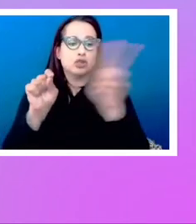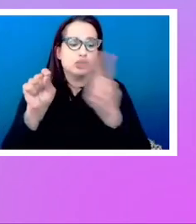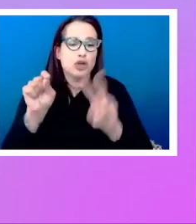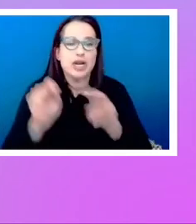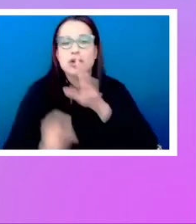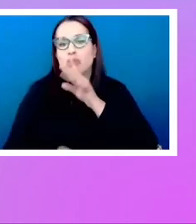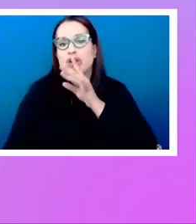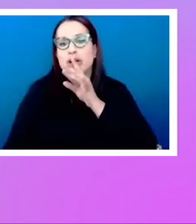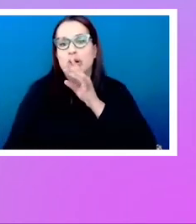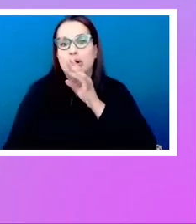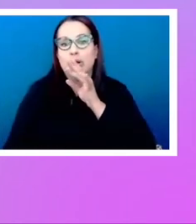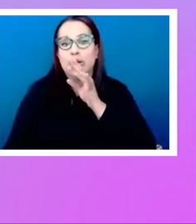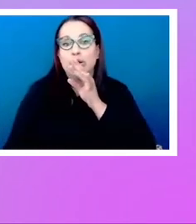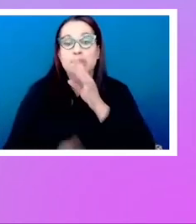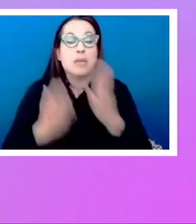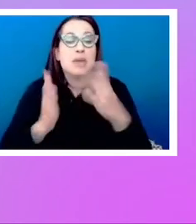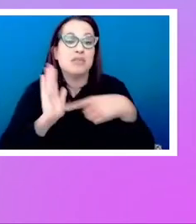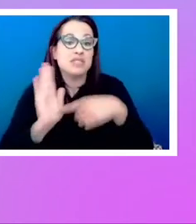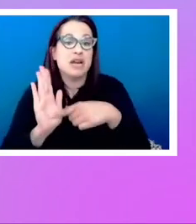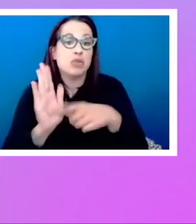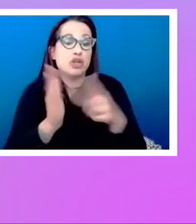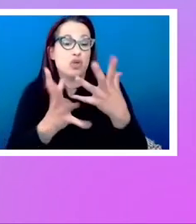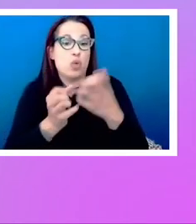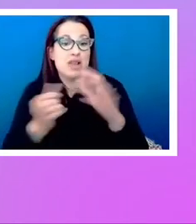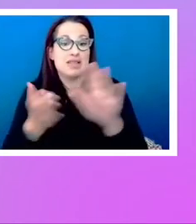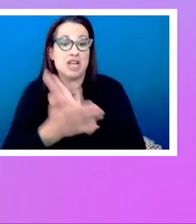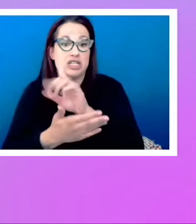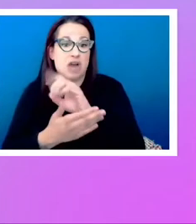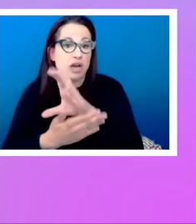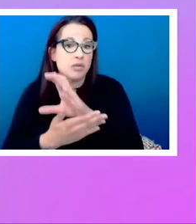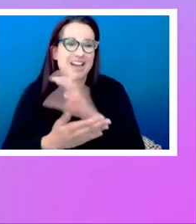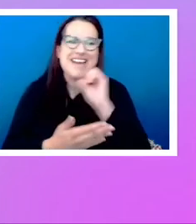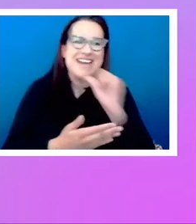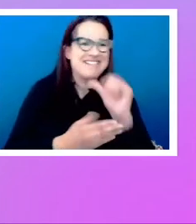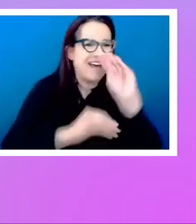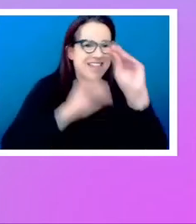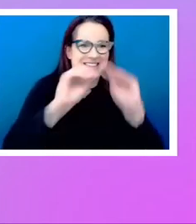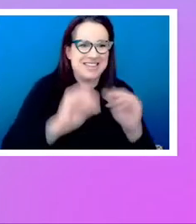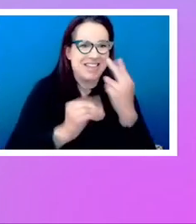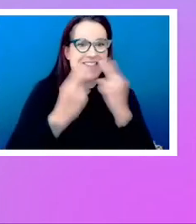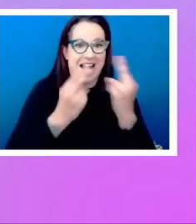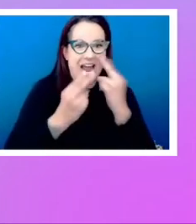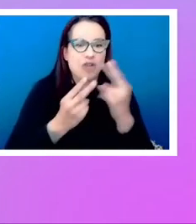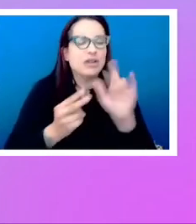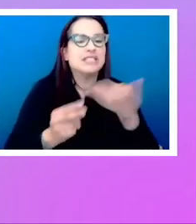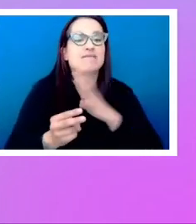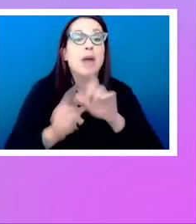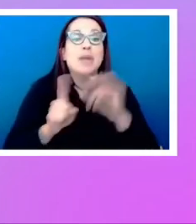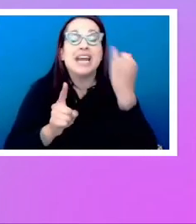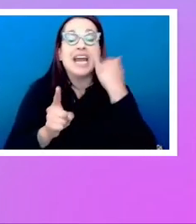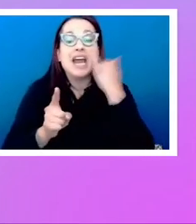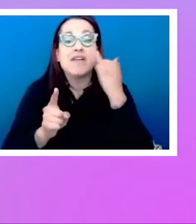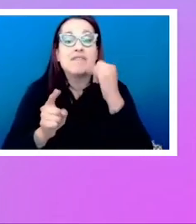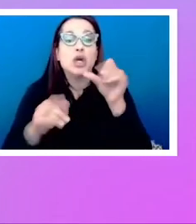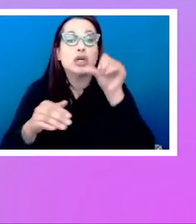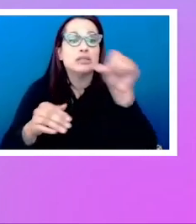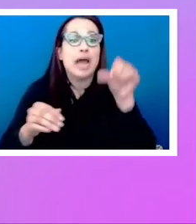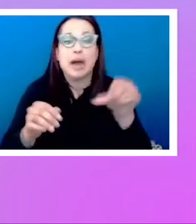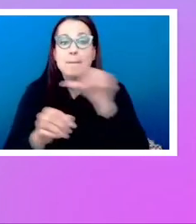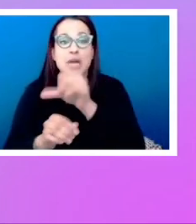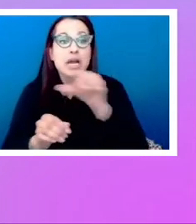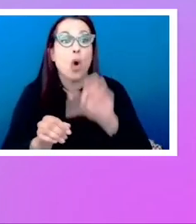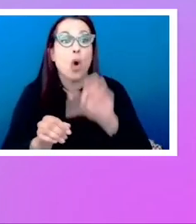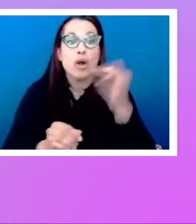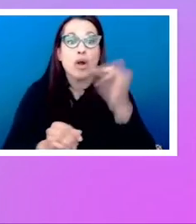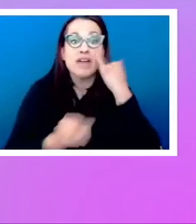the document and aren't interested in the layout at all, you're probably fine. But if you're tabbing around the document, or if it's been read to you, and you can